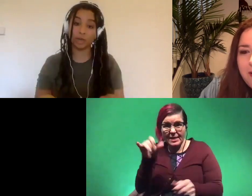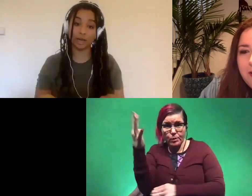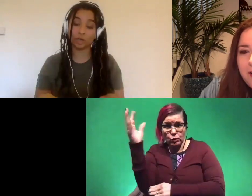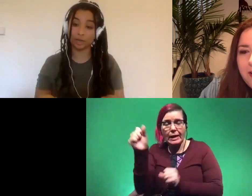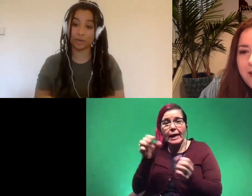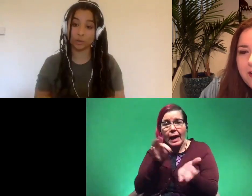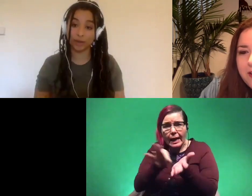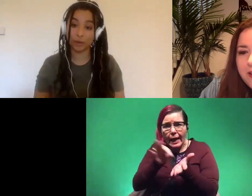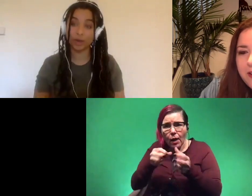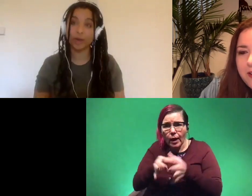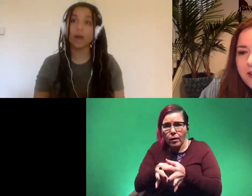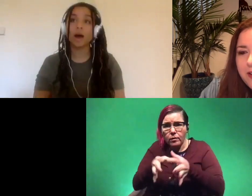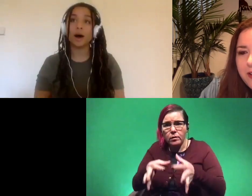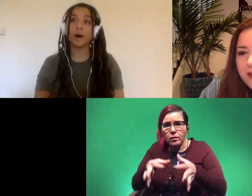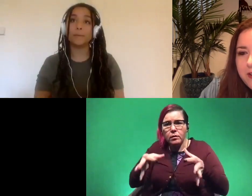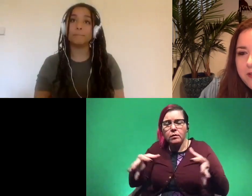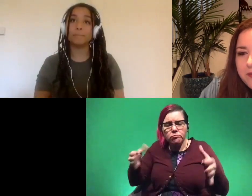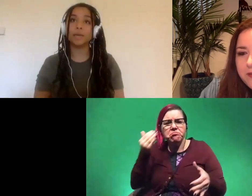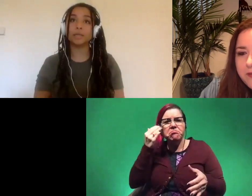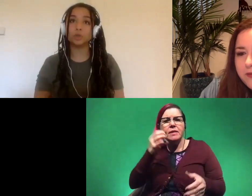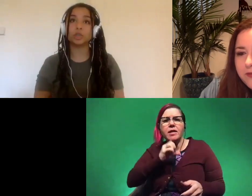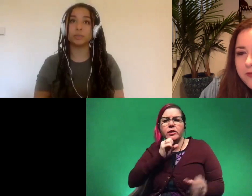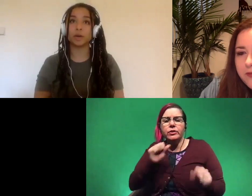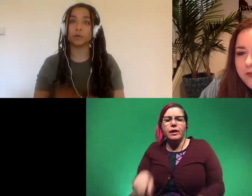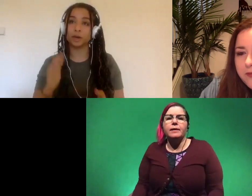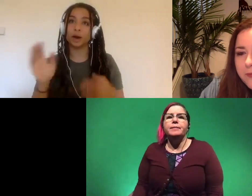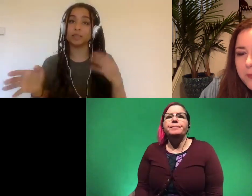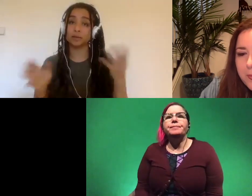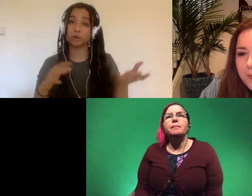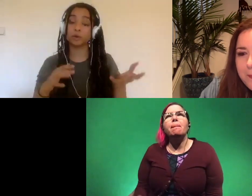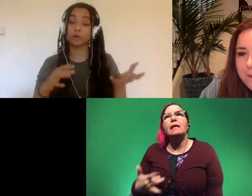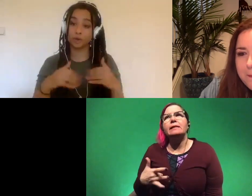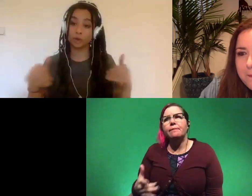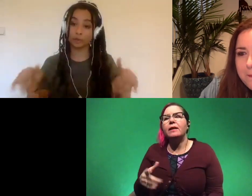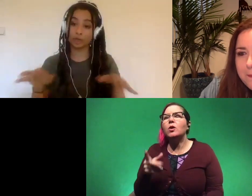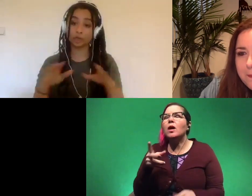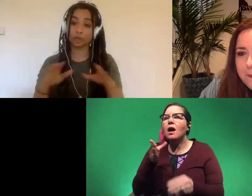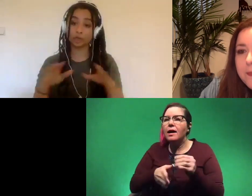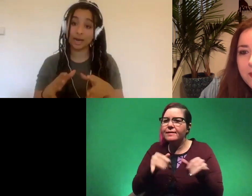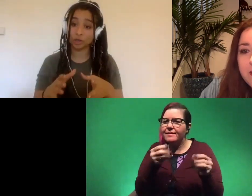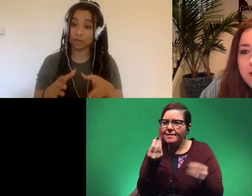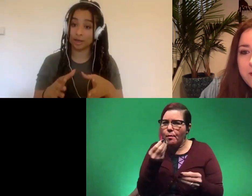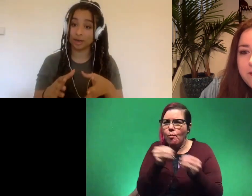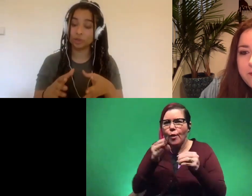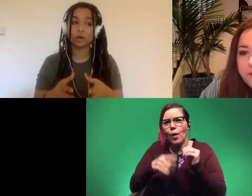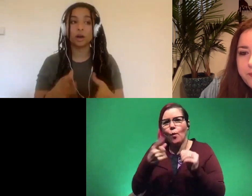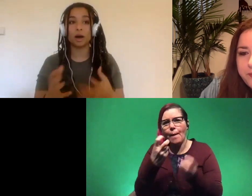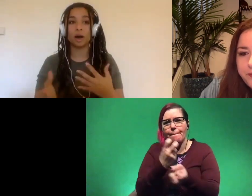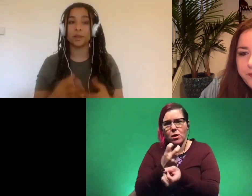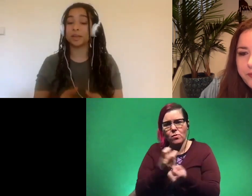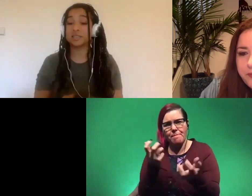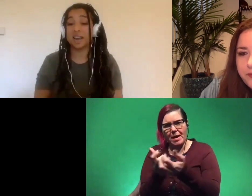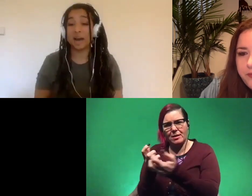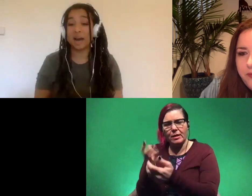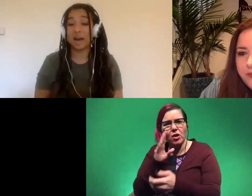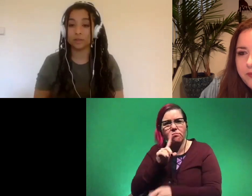actually age a dinosaur that way um but it's usually better if you can cut several bones so then you can make sure that it's actually that age uh